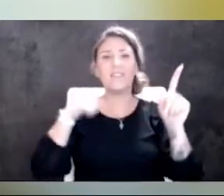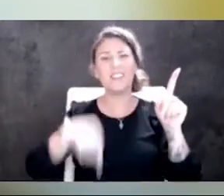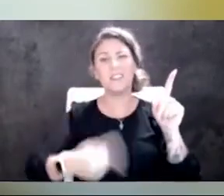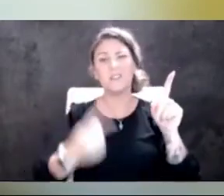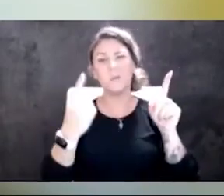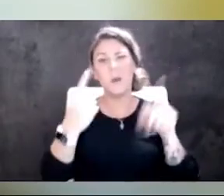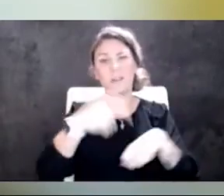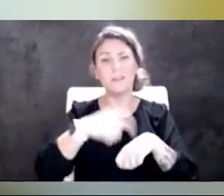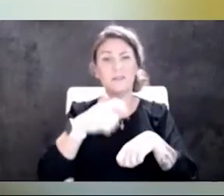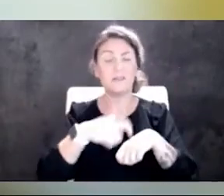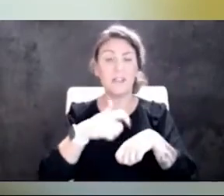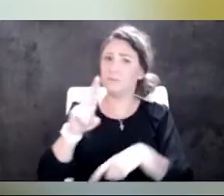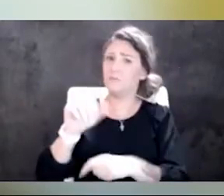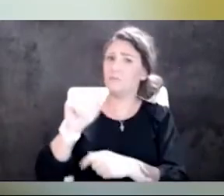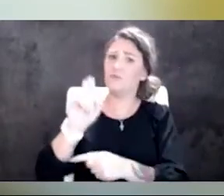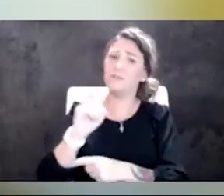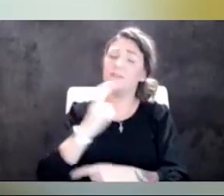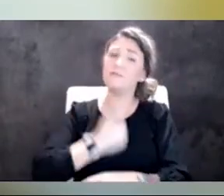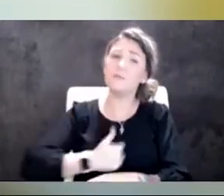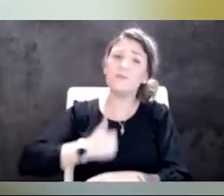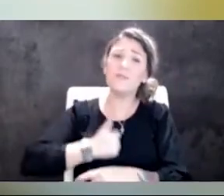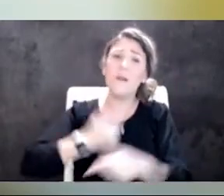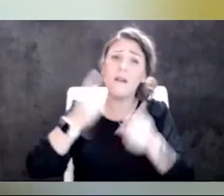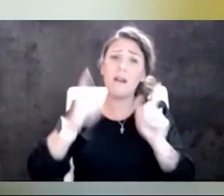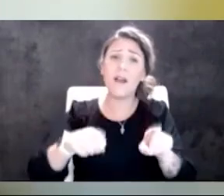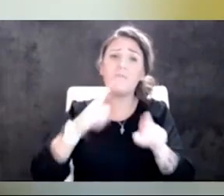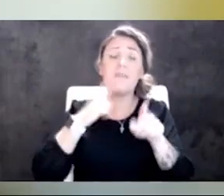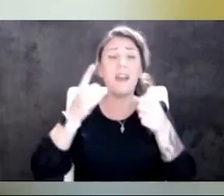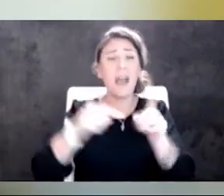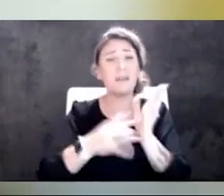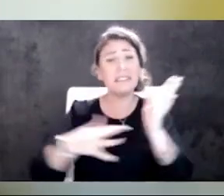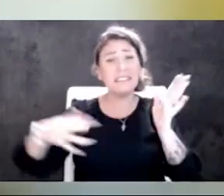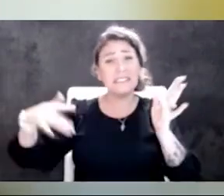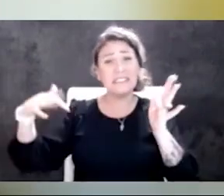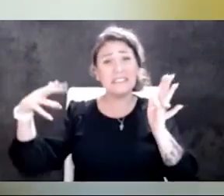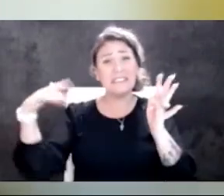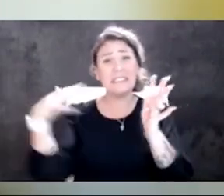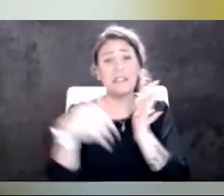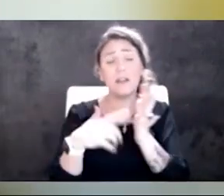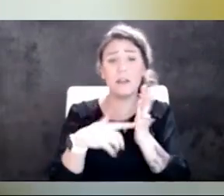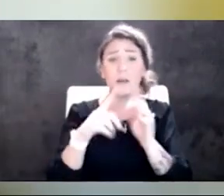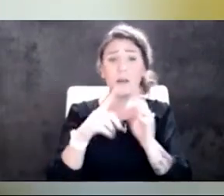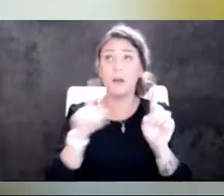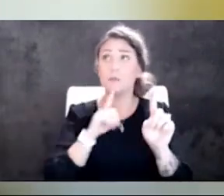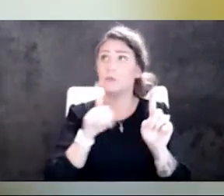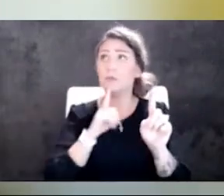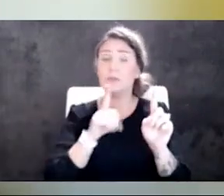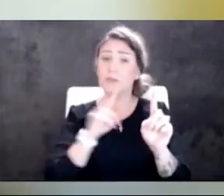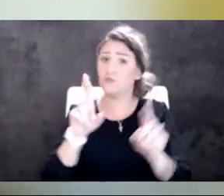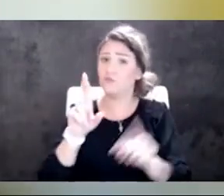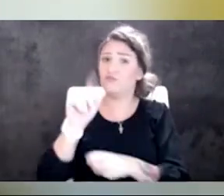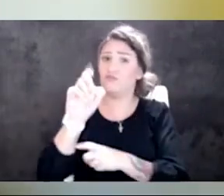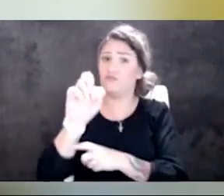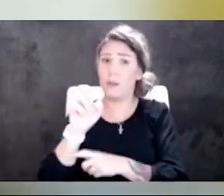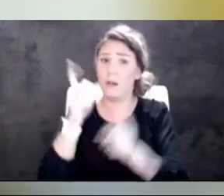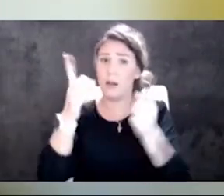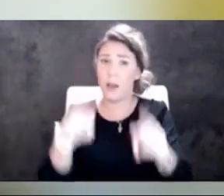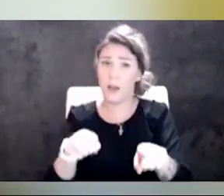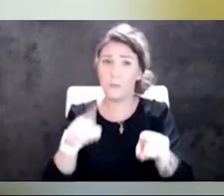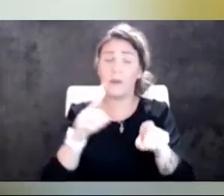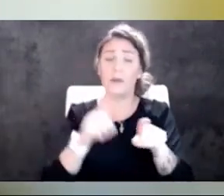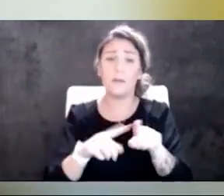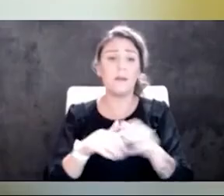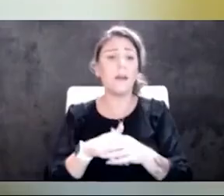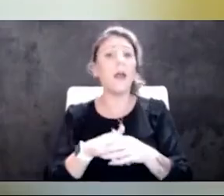fluke. We're sorry that happened. It does happen occasionally, but that is an incredibly rare thing to happen. And Chelsea,